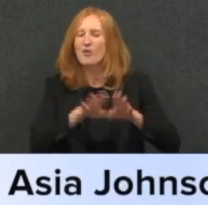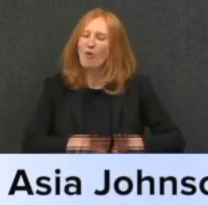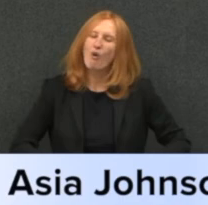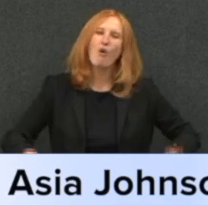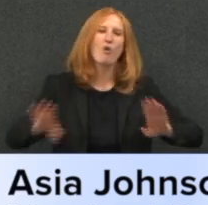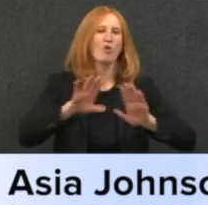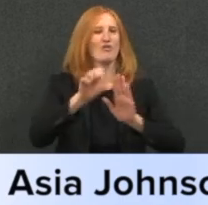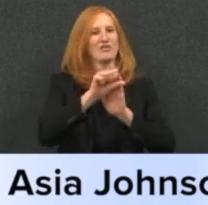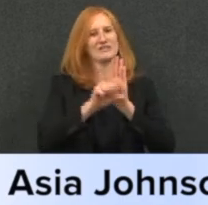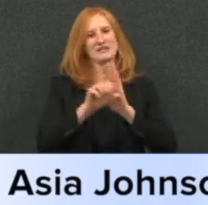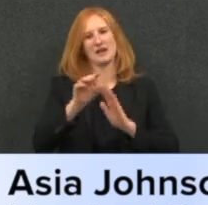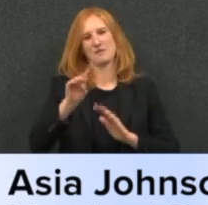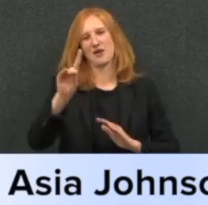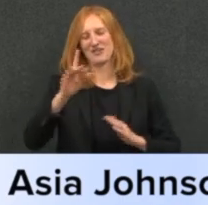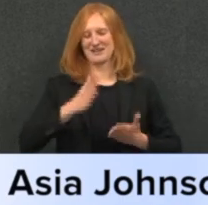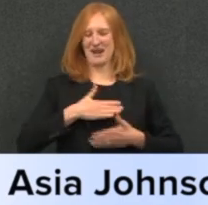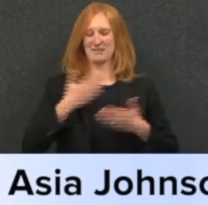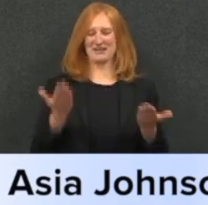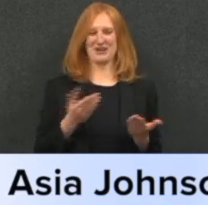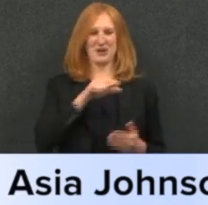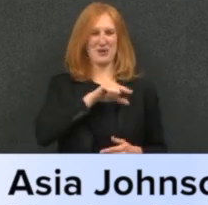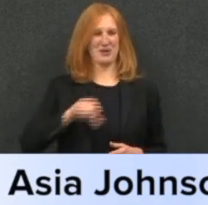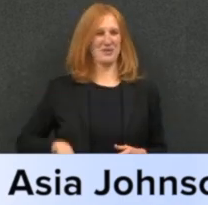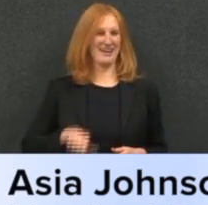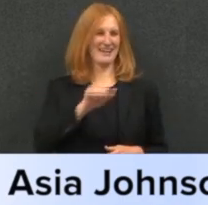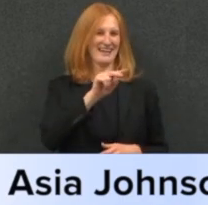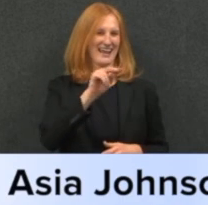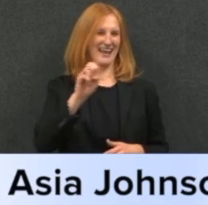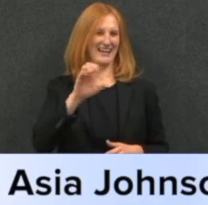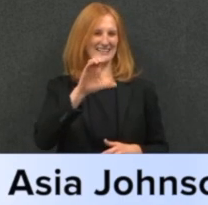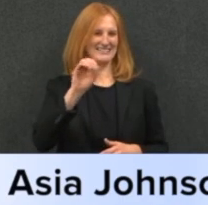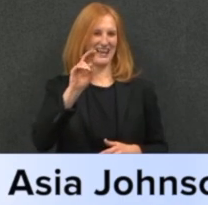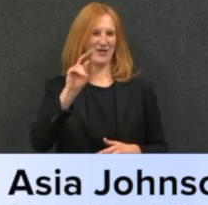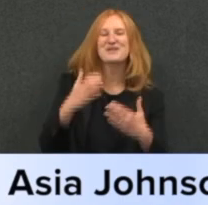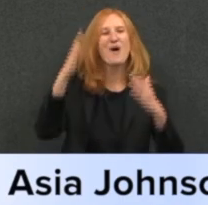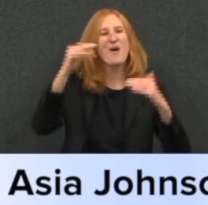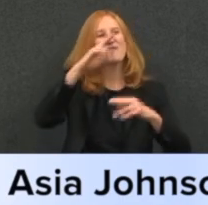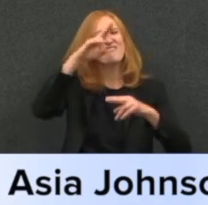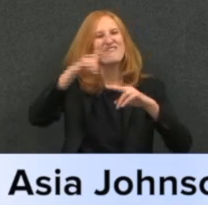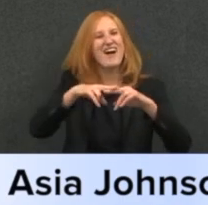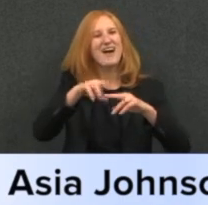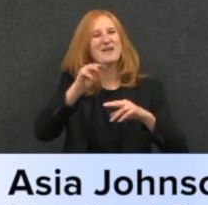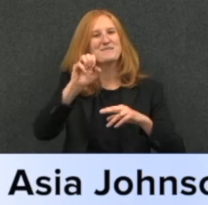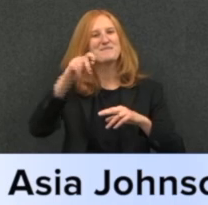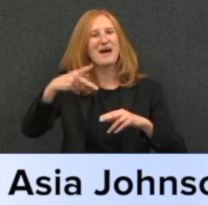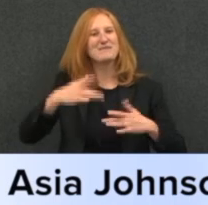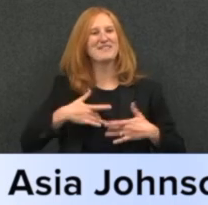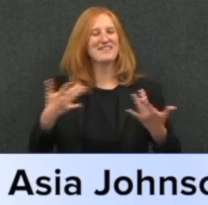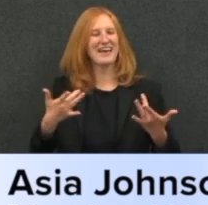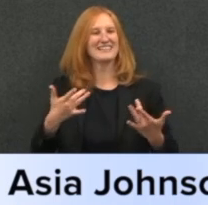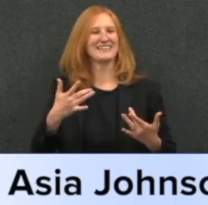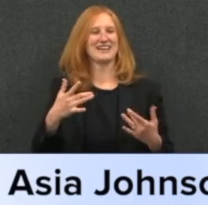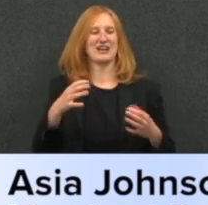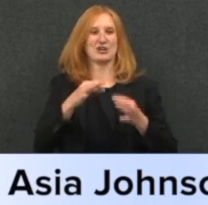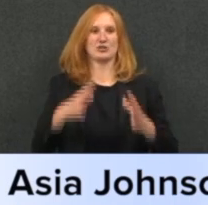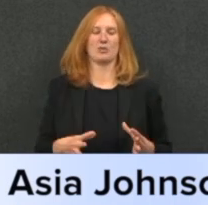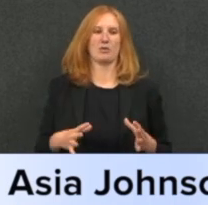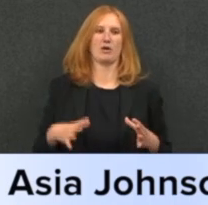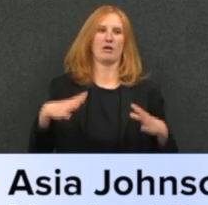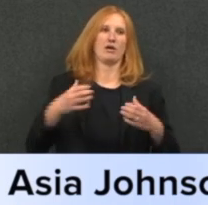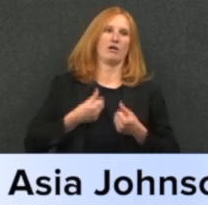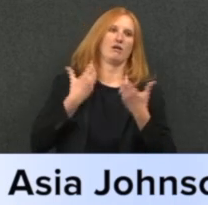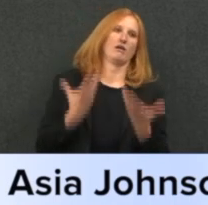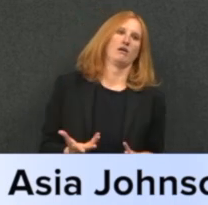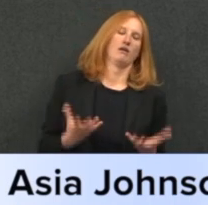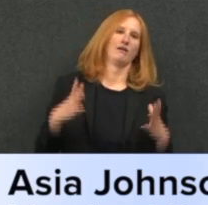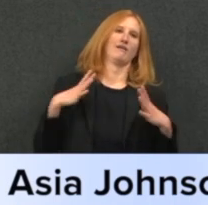and happy to be here in Queen Anne's County today. Yeah. Well, thank you so much for joining us. And I think we're going to let Meredith off the hook now because she's been signing down